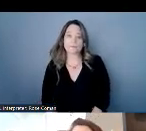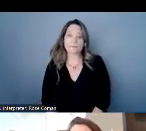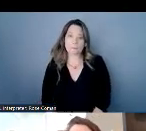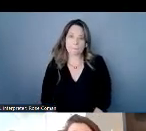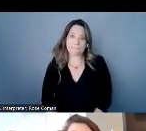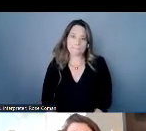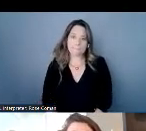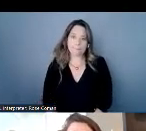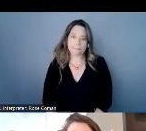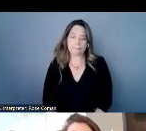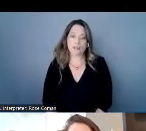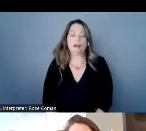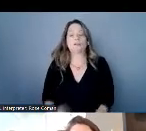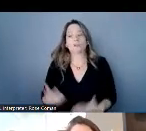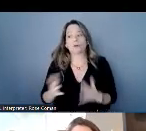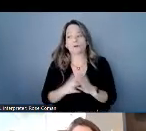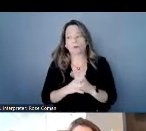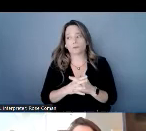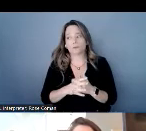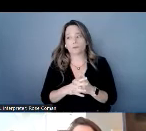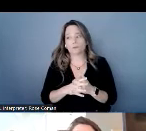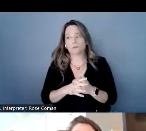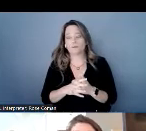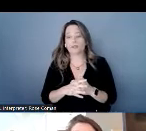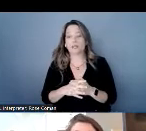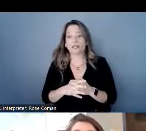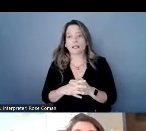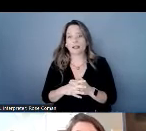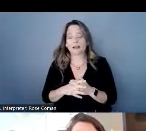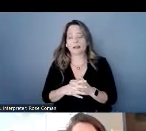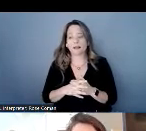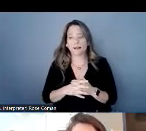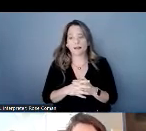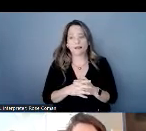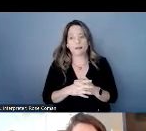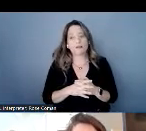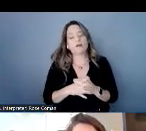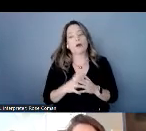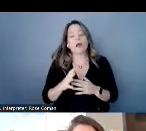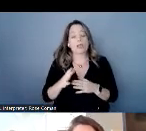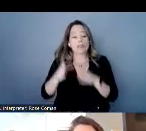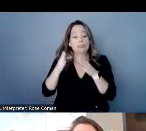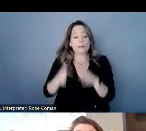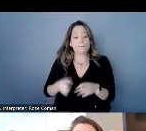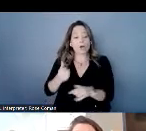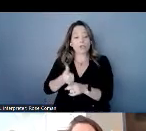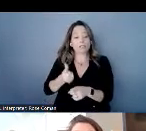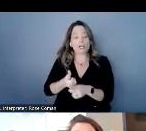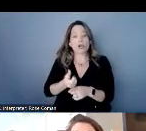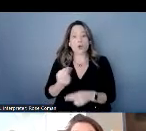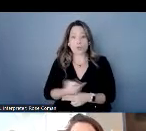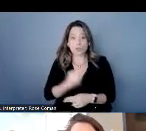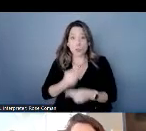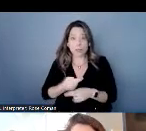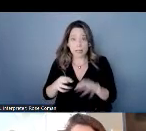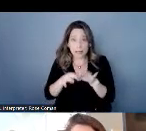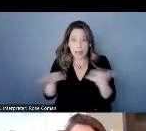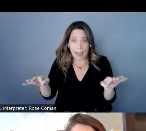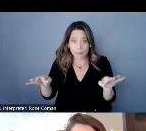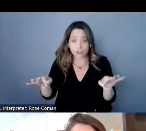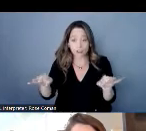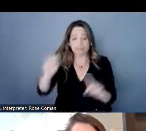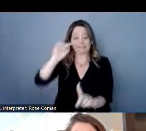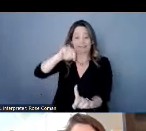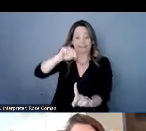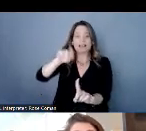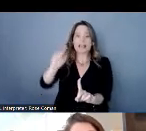so for starters it's important that the individual who's using the captions the community member is the one to make that determination